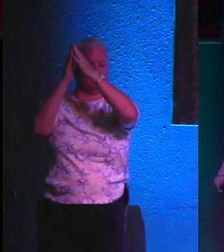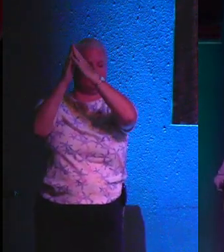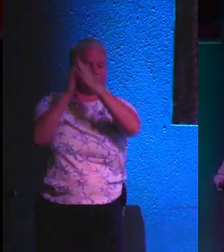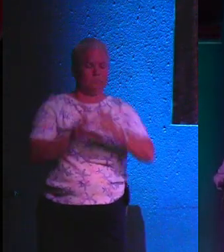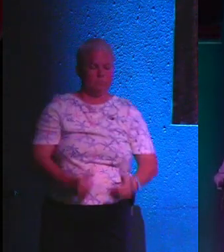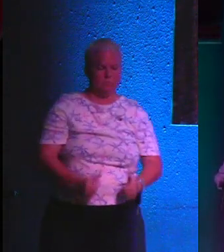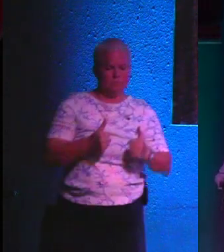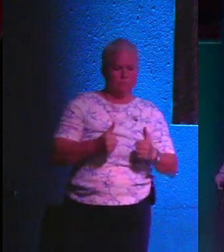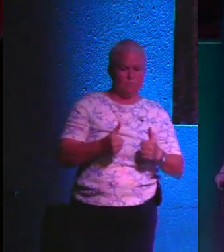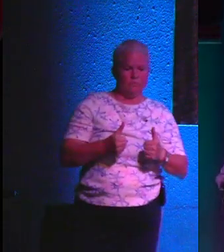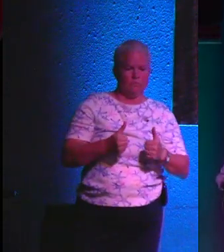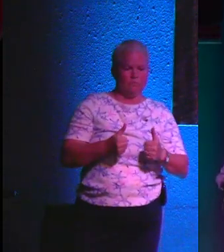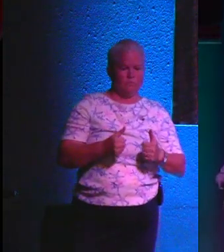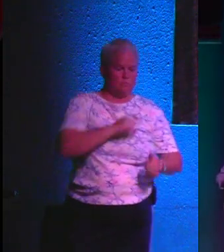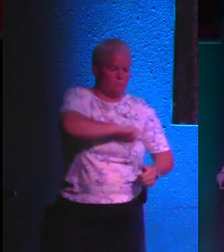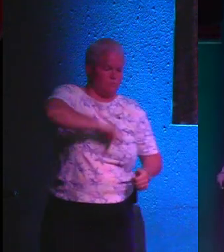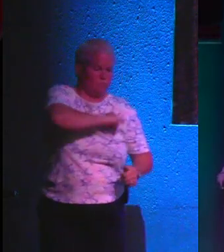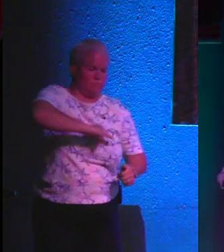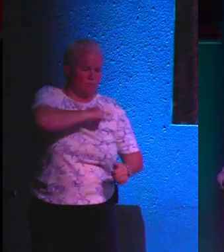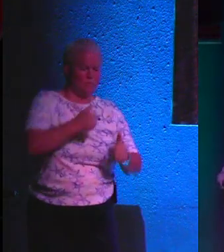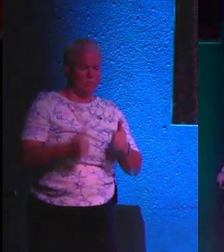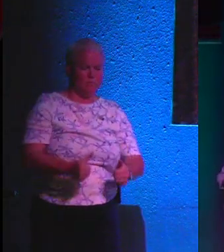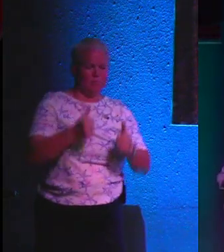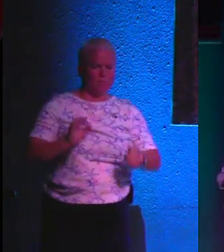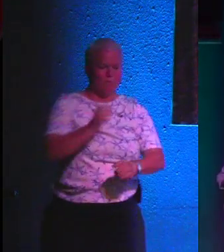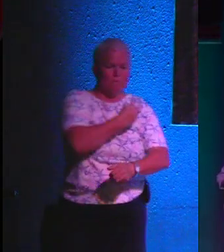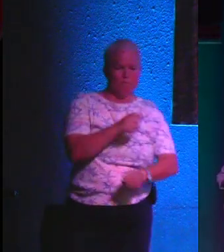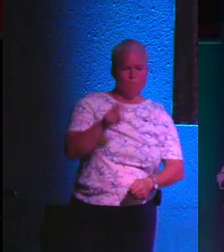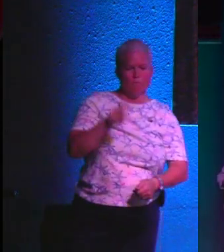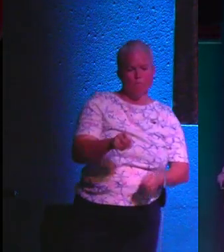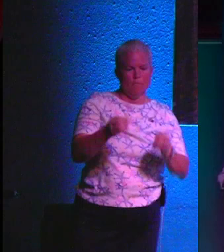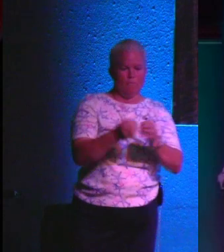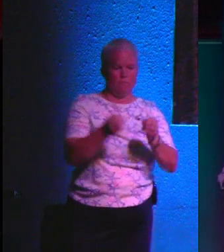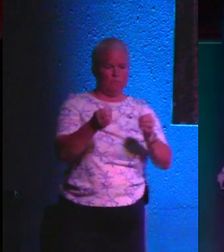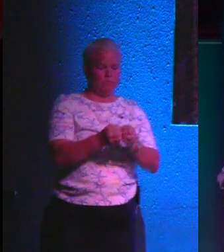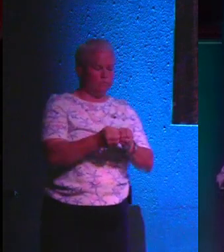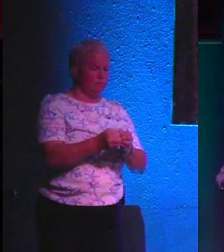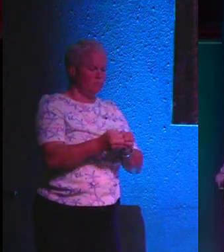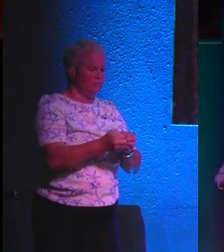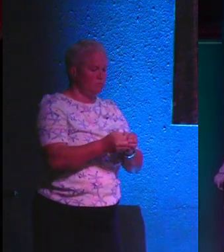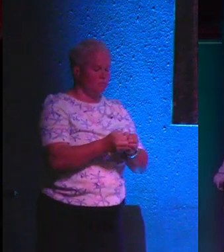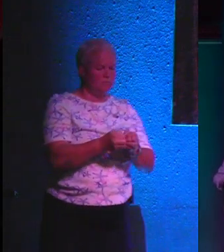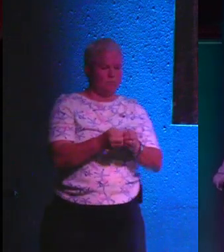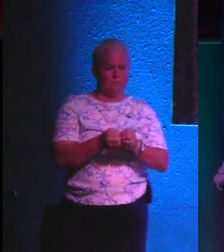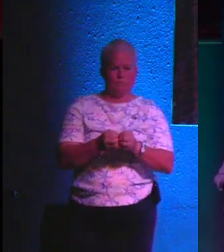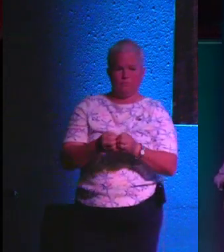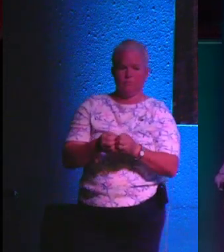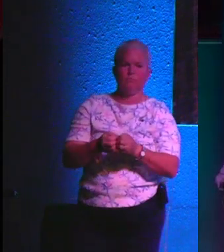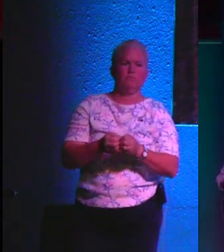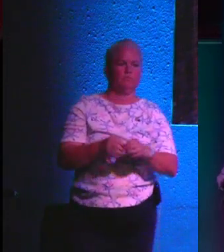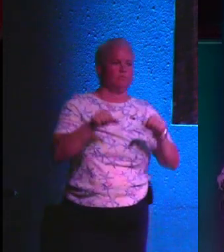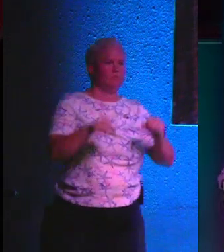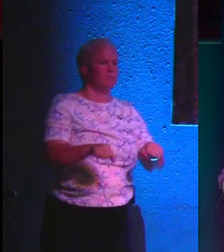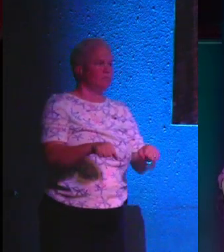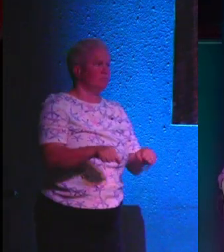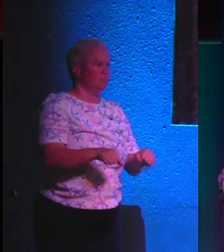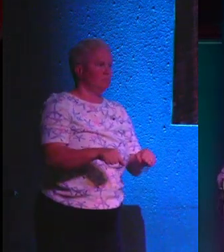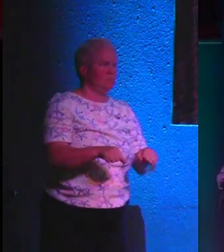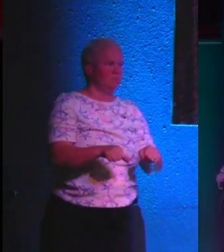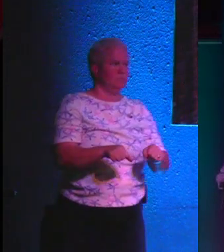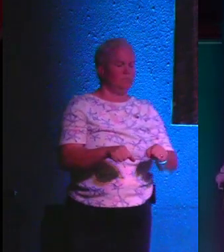in our lives, in our personal lives. We need you now more than ever. And Lord God, you are able